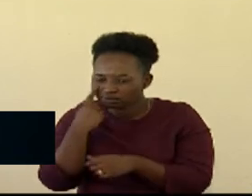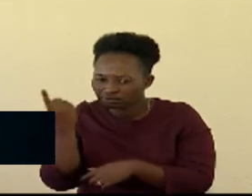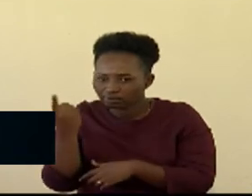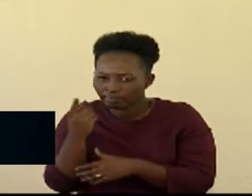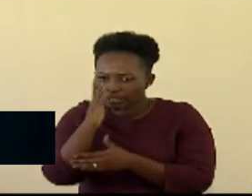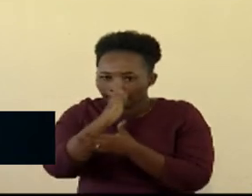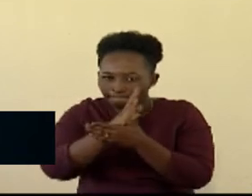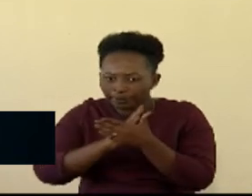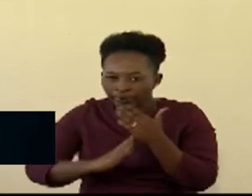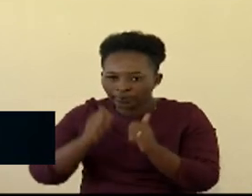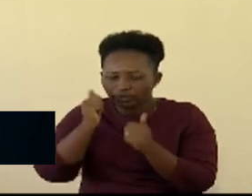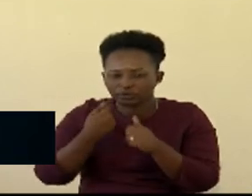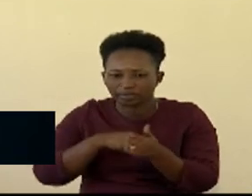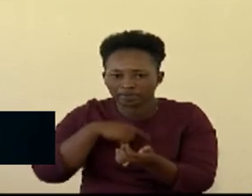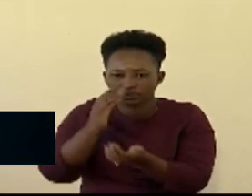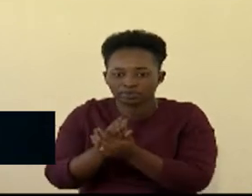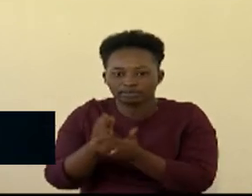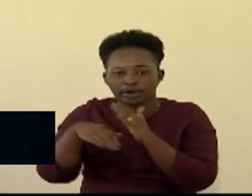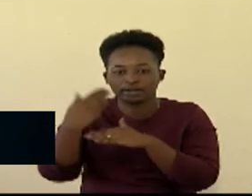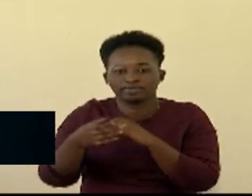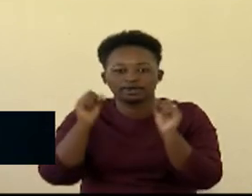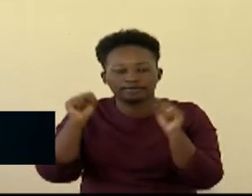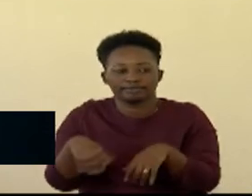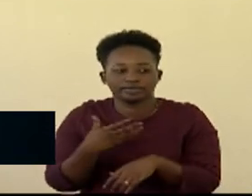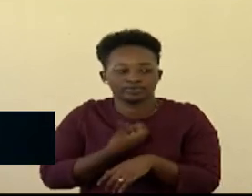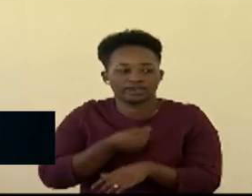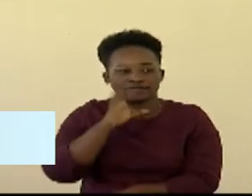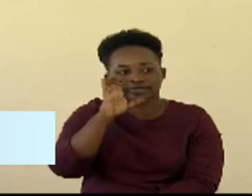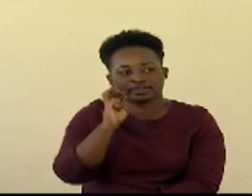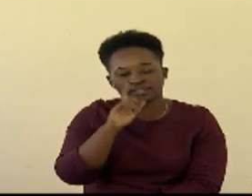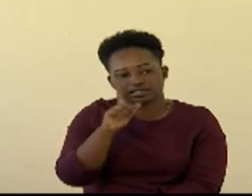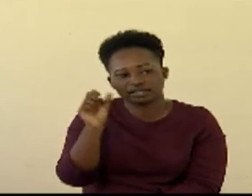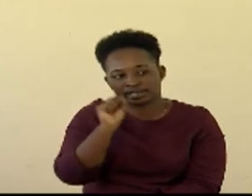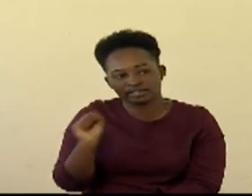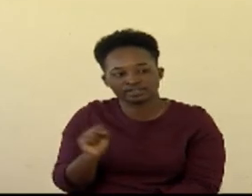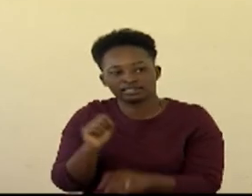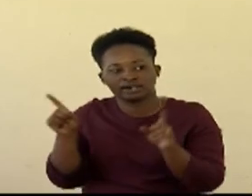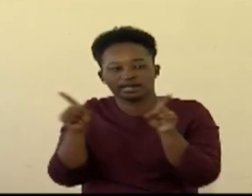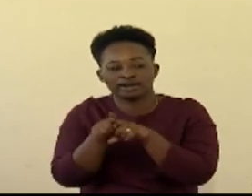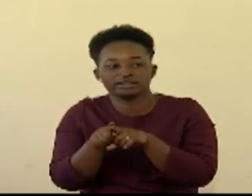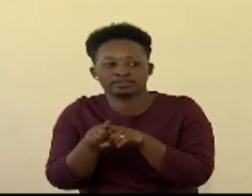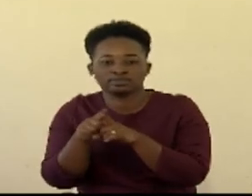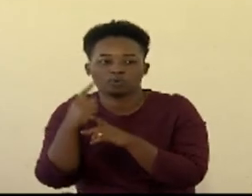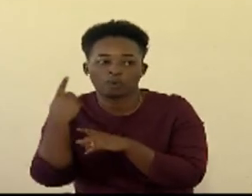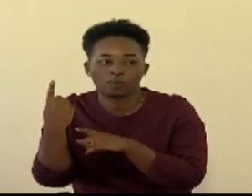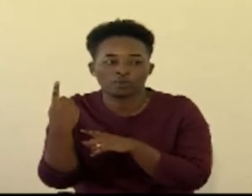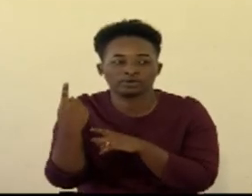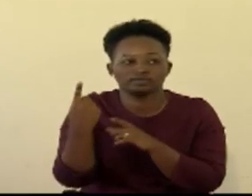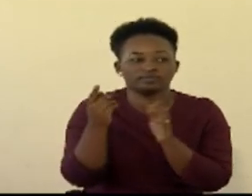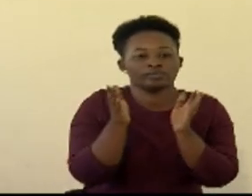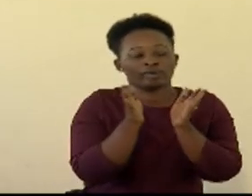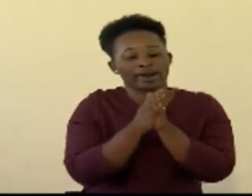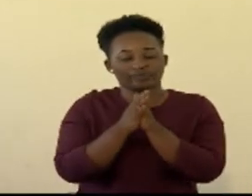what if what just stop there and then we're able to have cells as one and